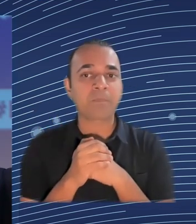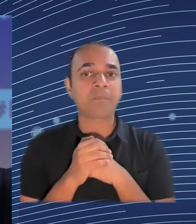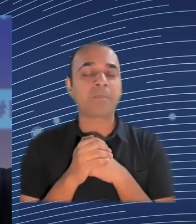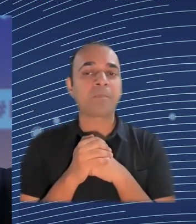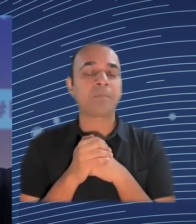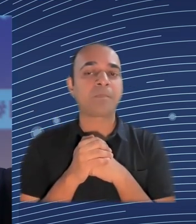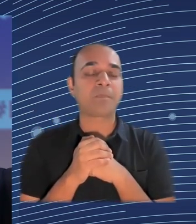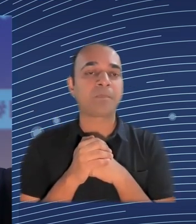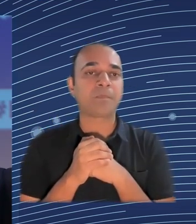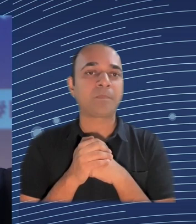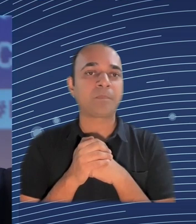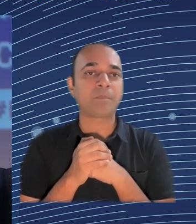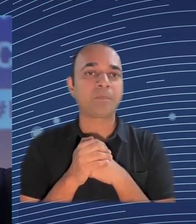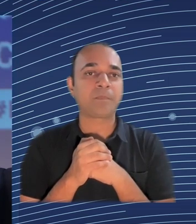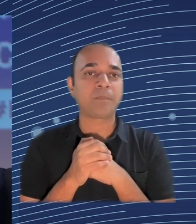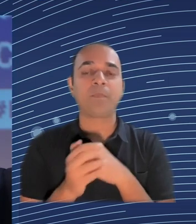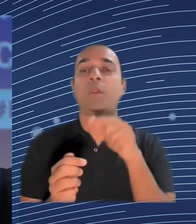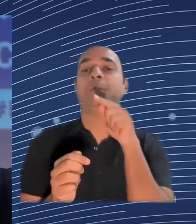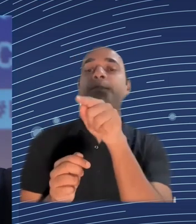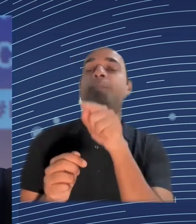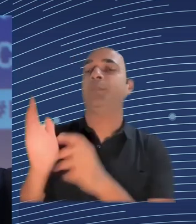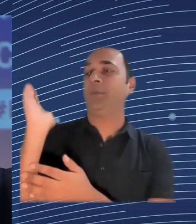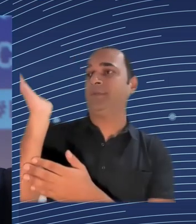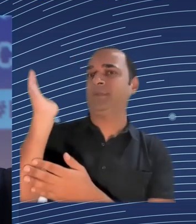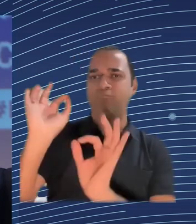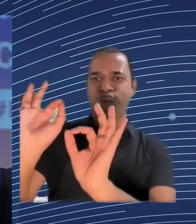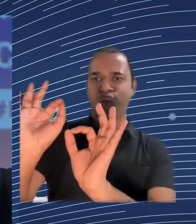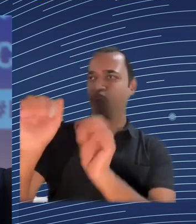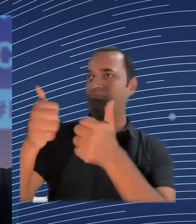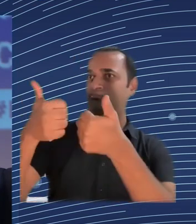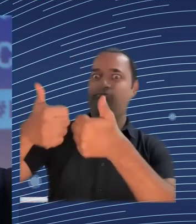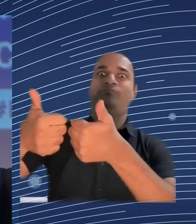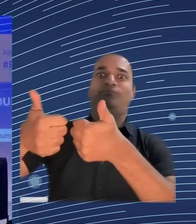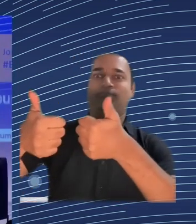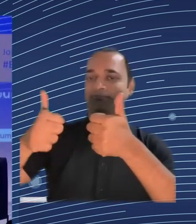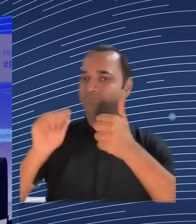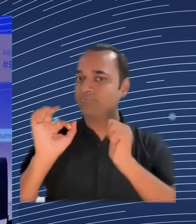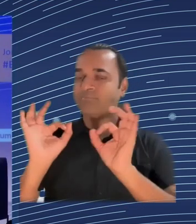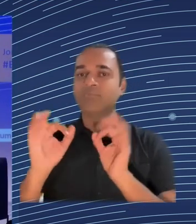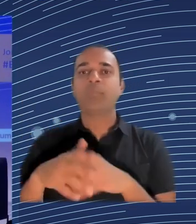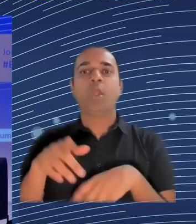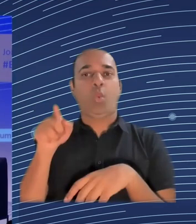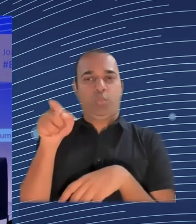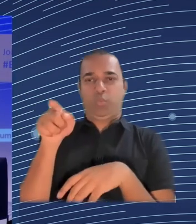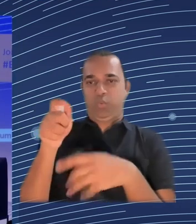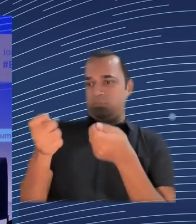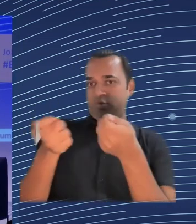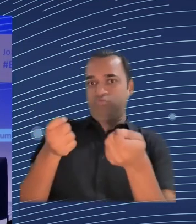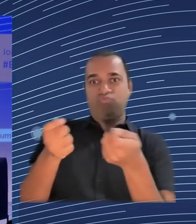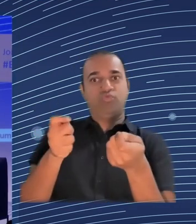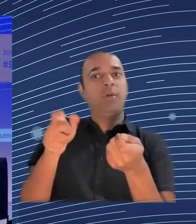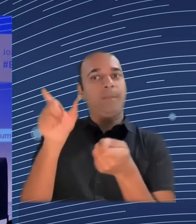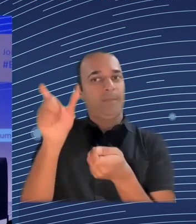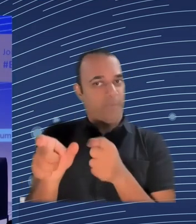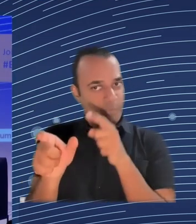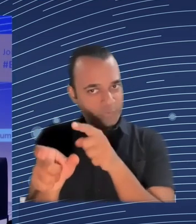think should change in order to achieve our objectives better? Well, I think the interventions by Roxana, by Ruta